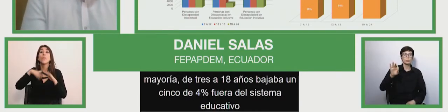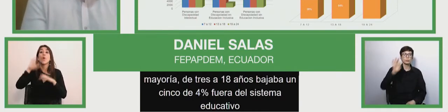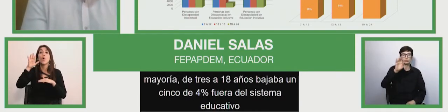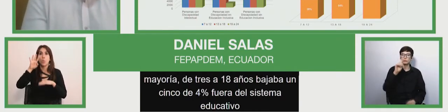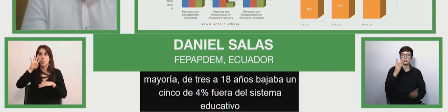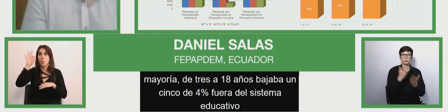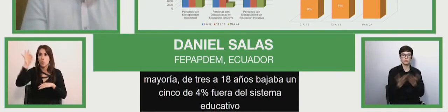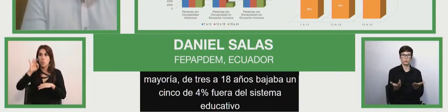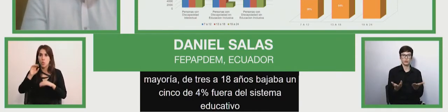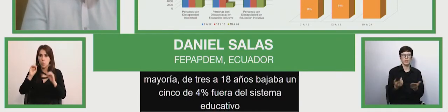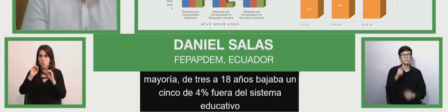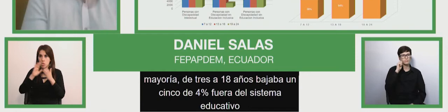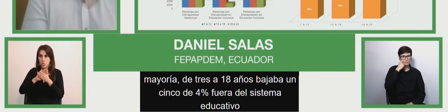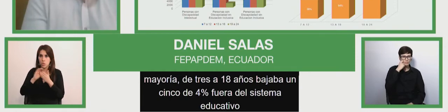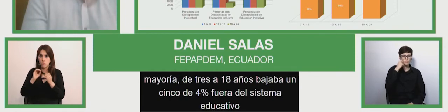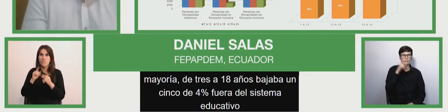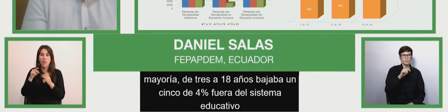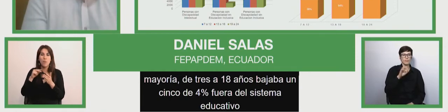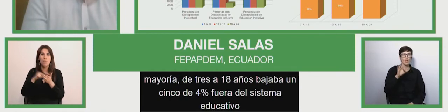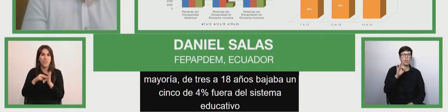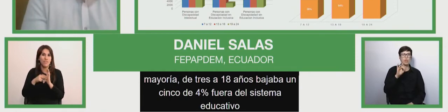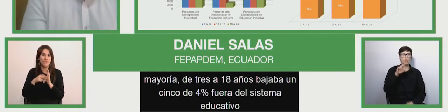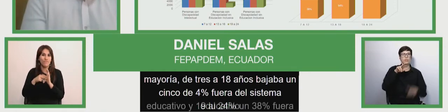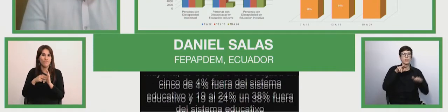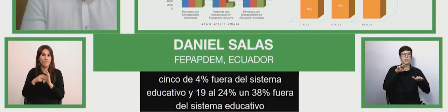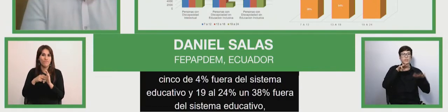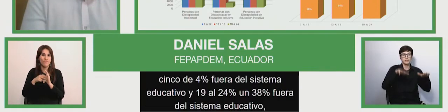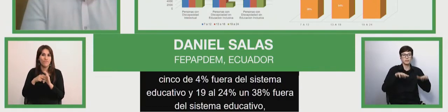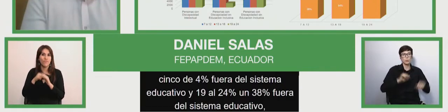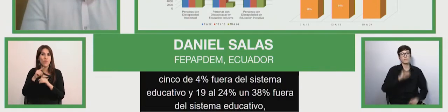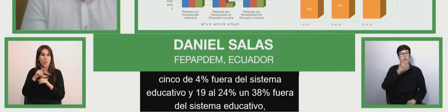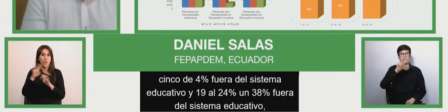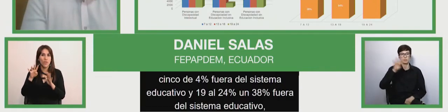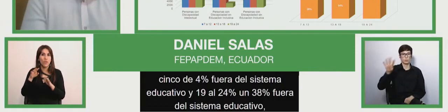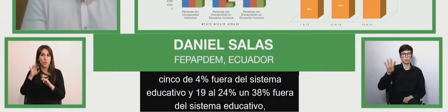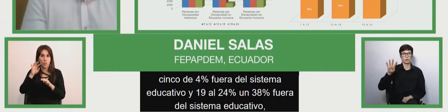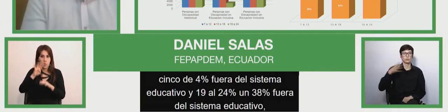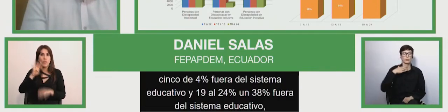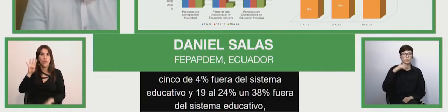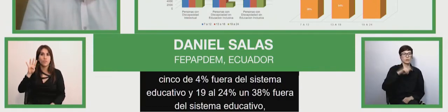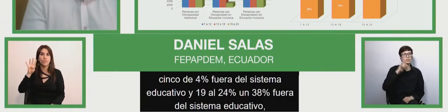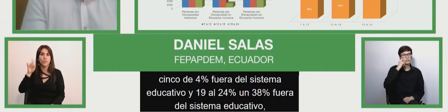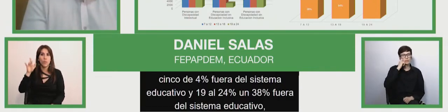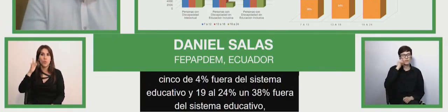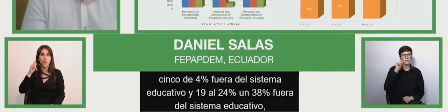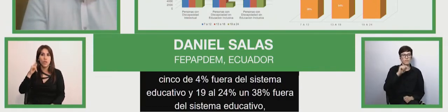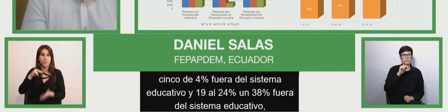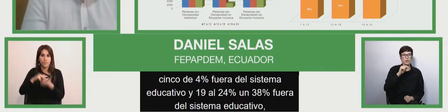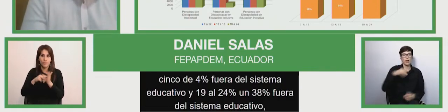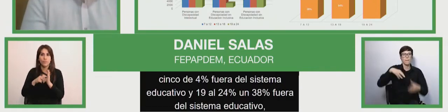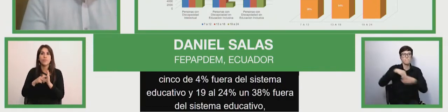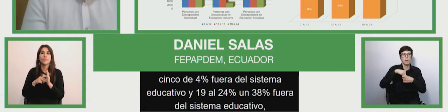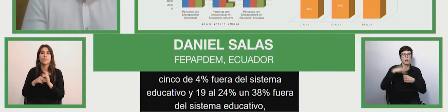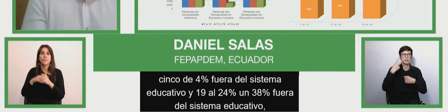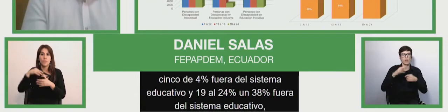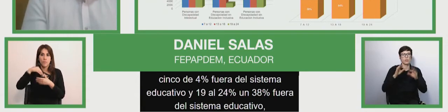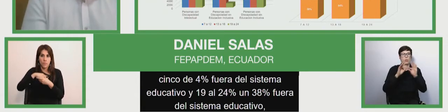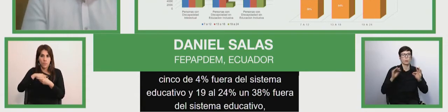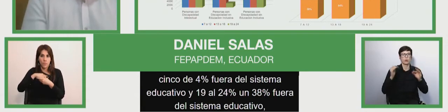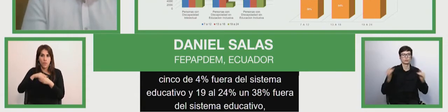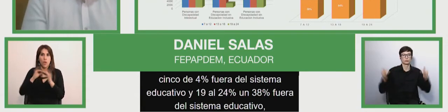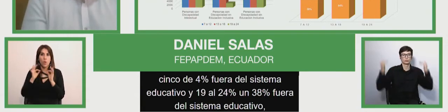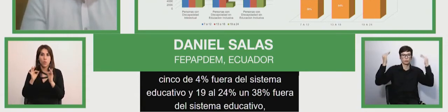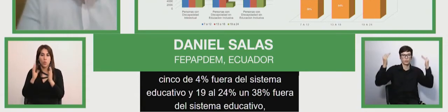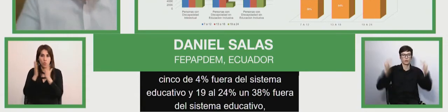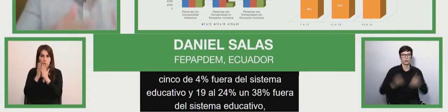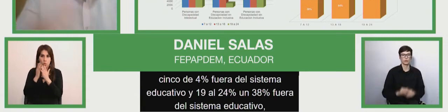use this range of from 19 to 24 because the age world system here part of the education and to which